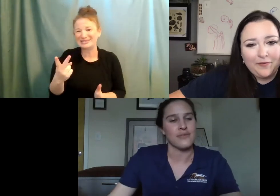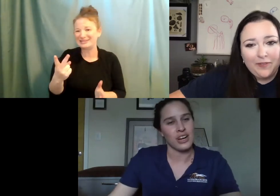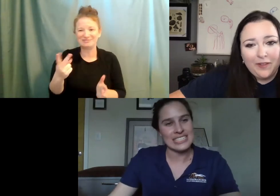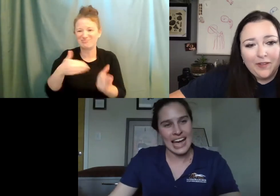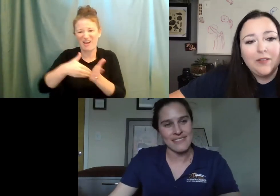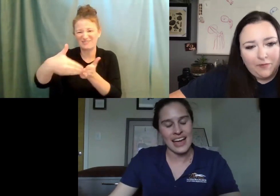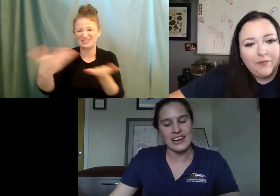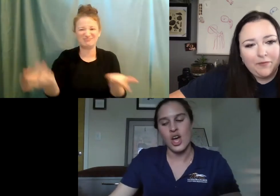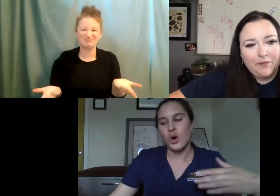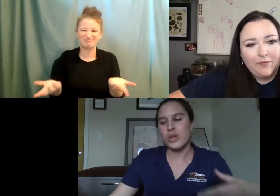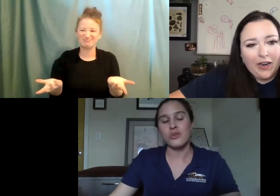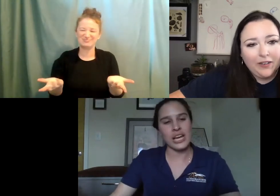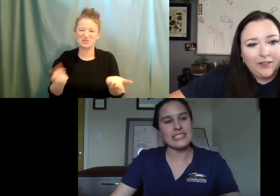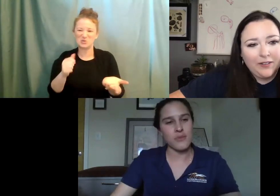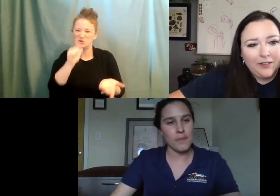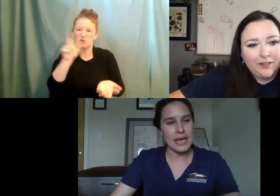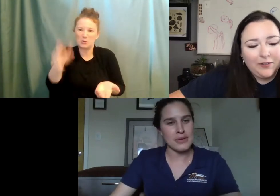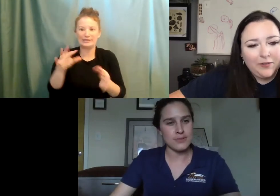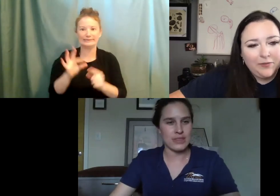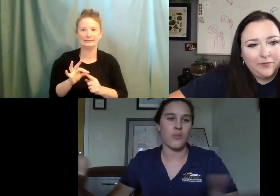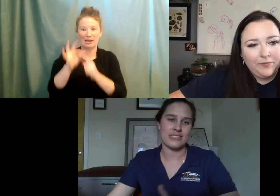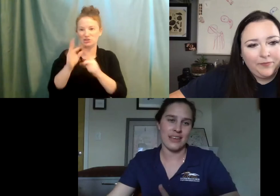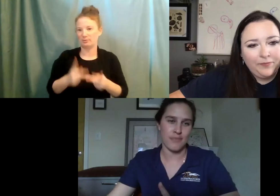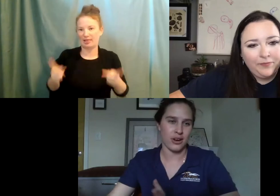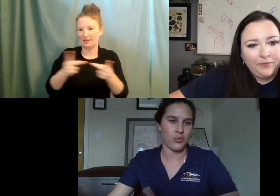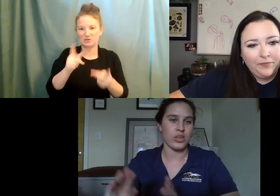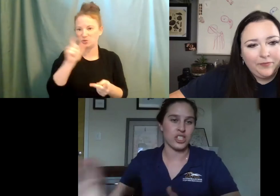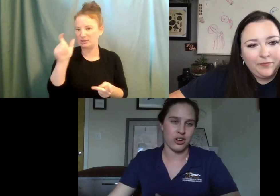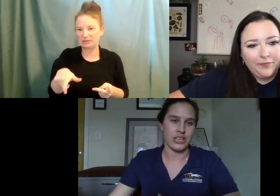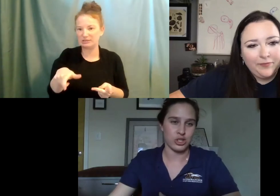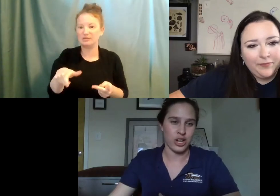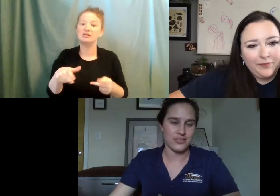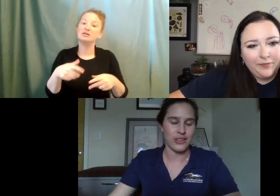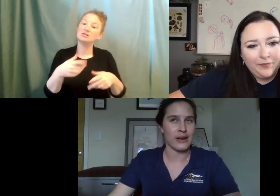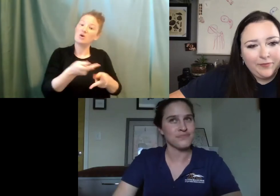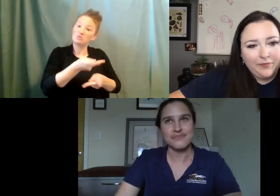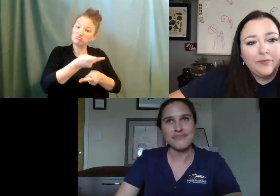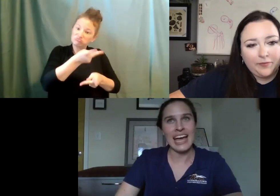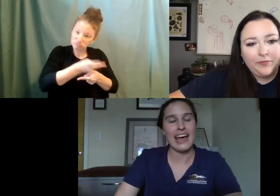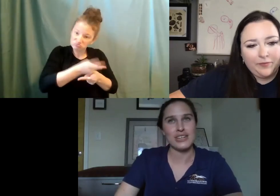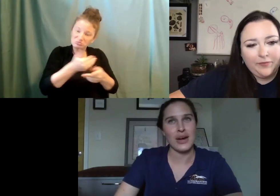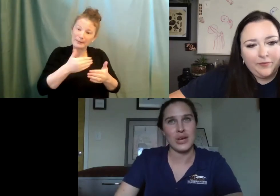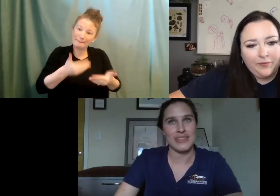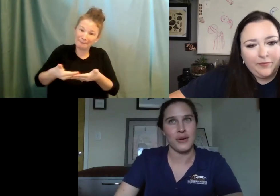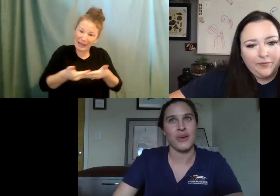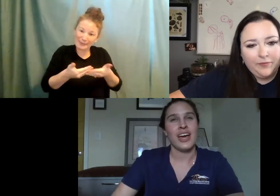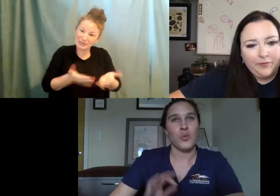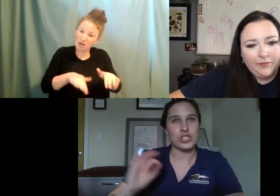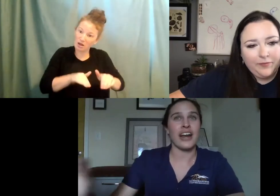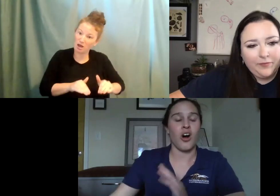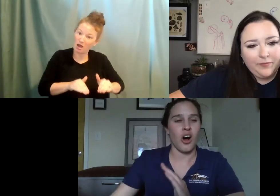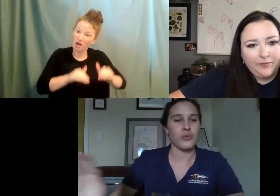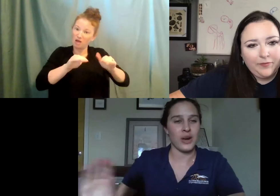real need for us to have that. We could raise them from babies, but then once they get bigger, we generally will transfer them. And every time we get them,